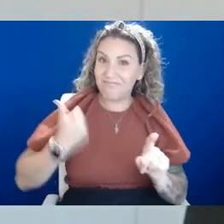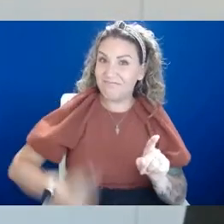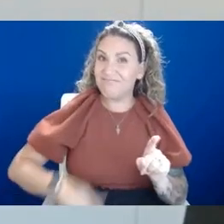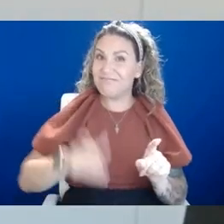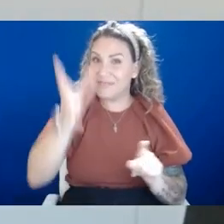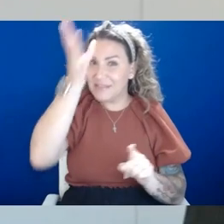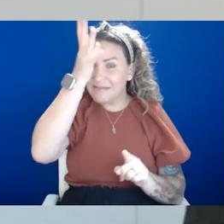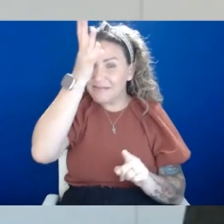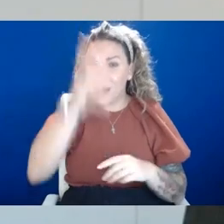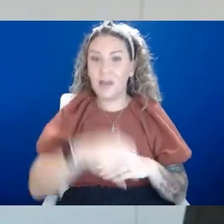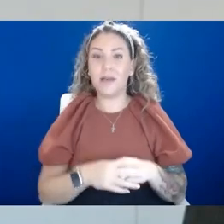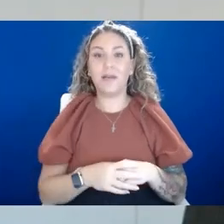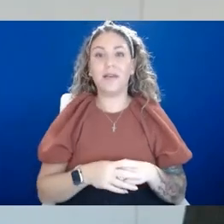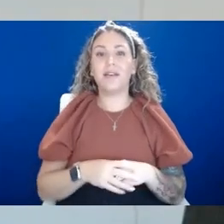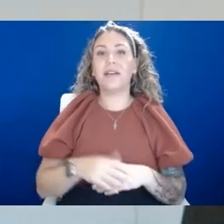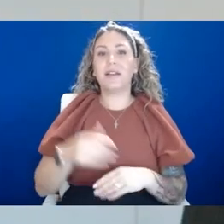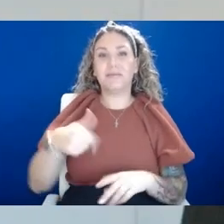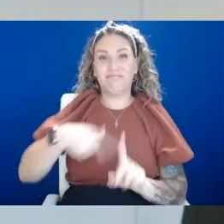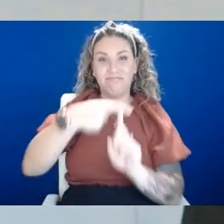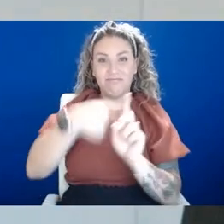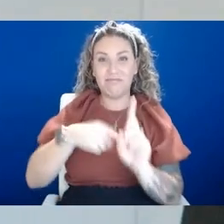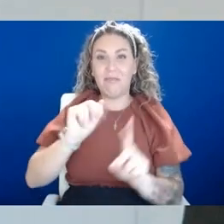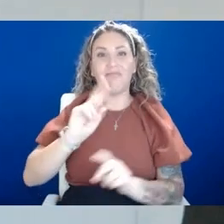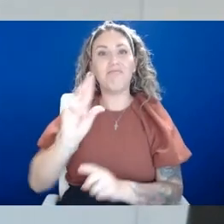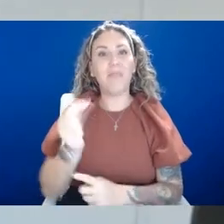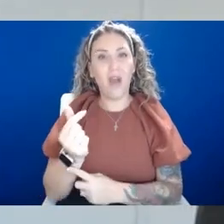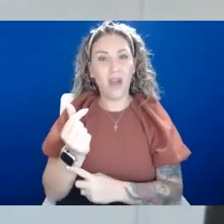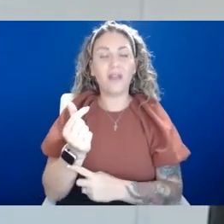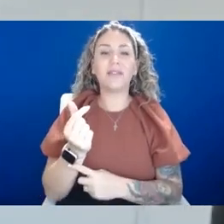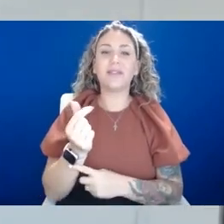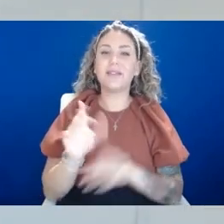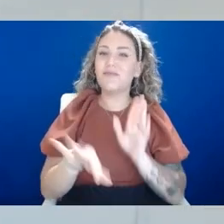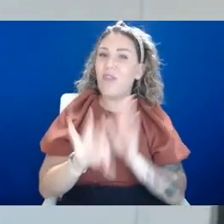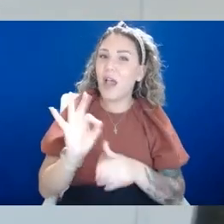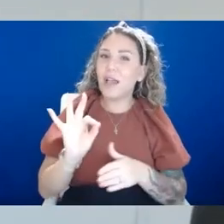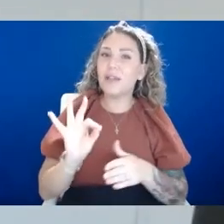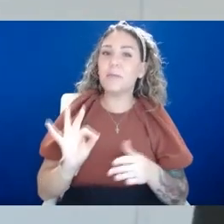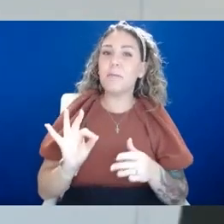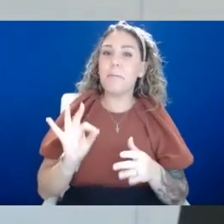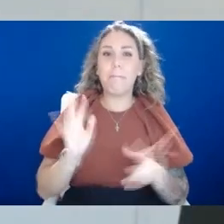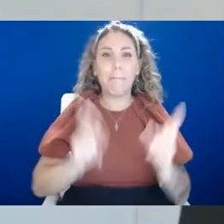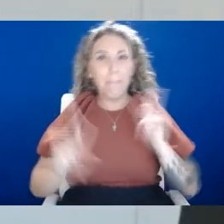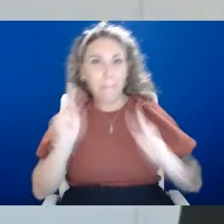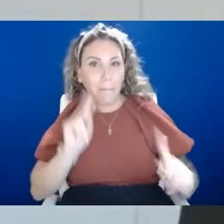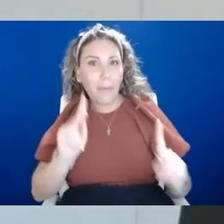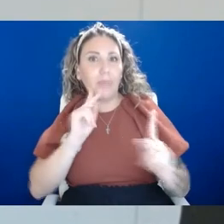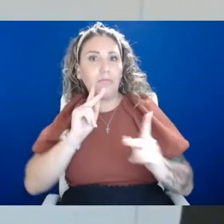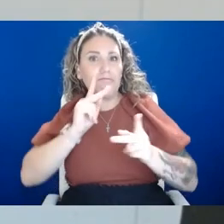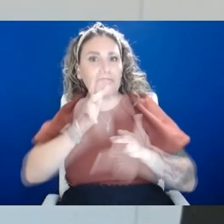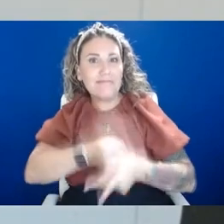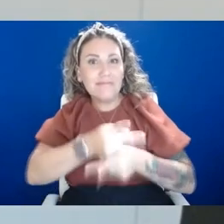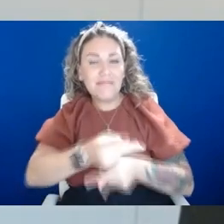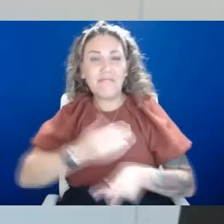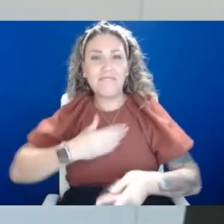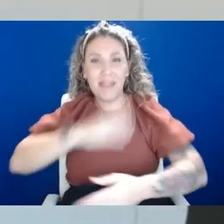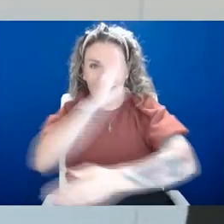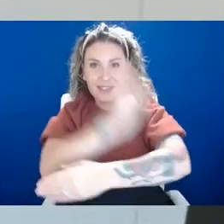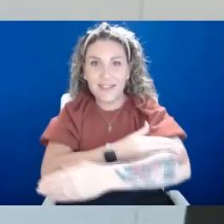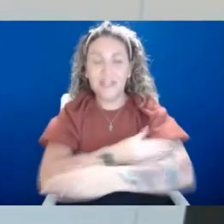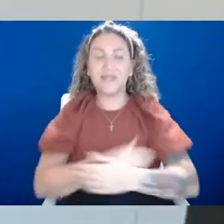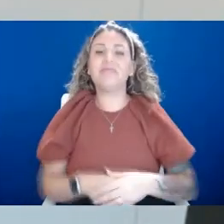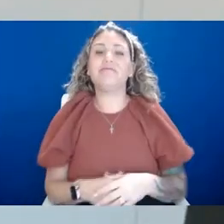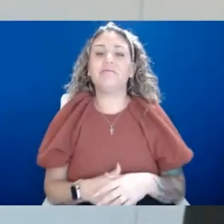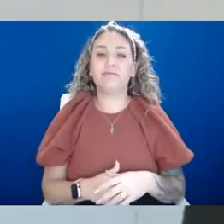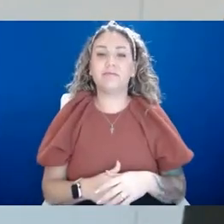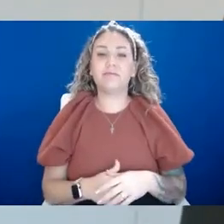this month of August, I had to, you know, find people to watch, you know, my son and just so that